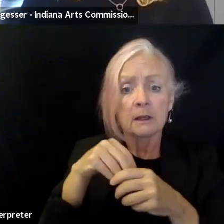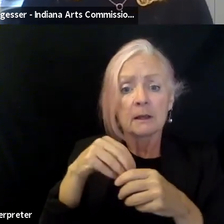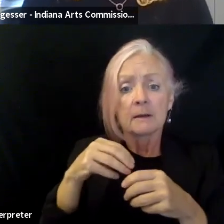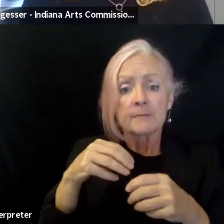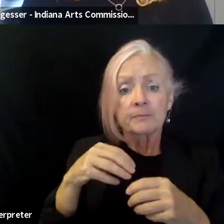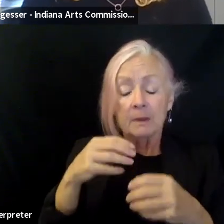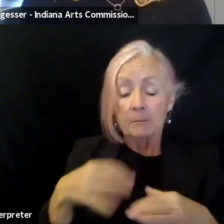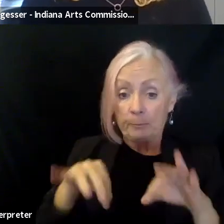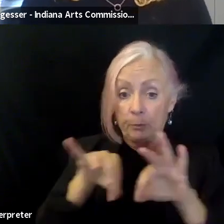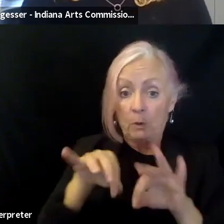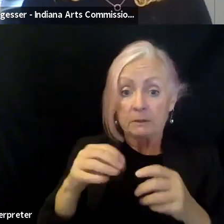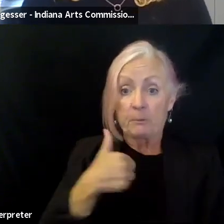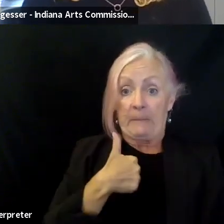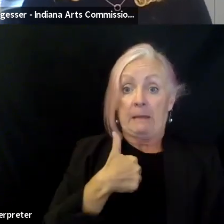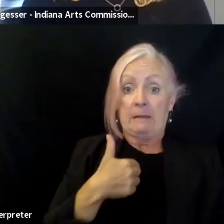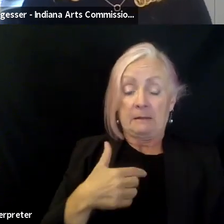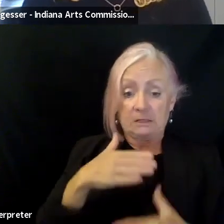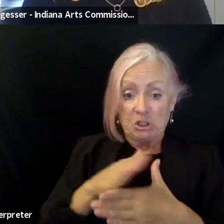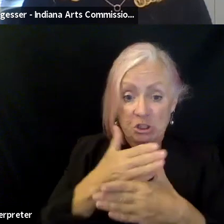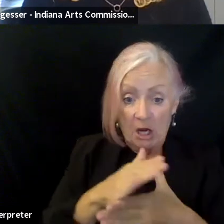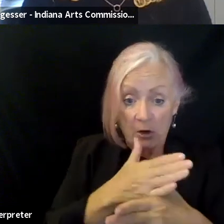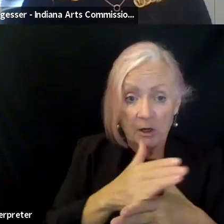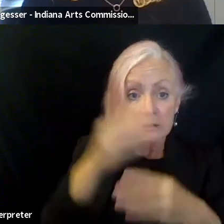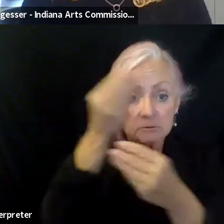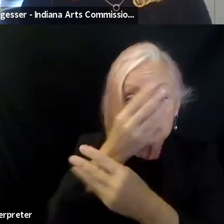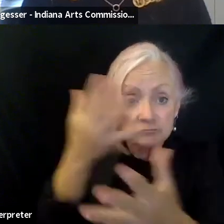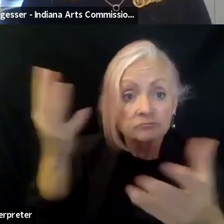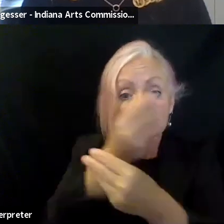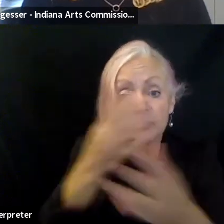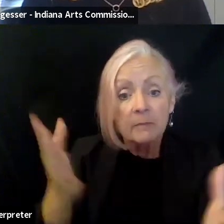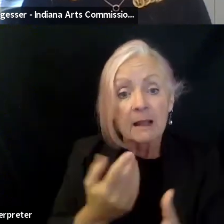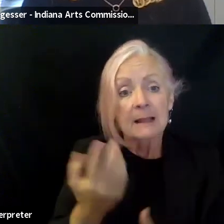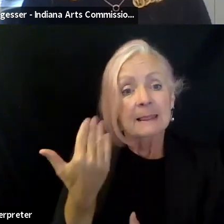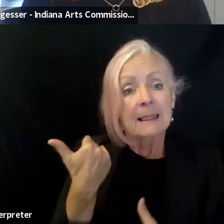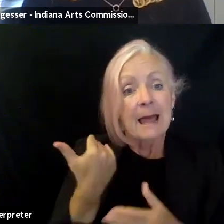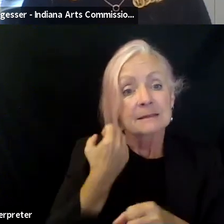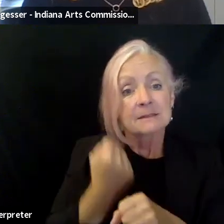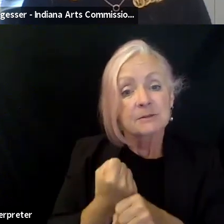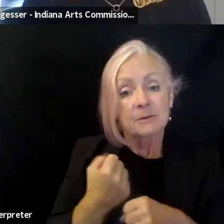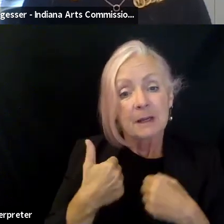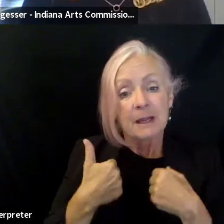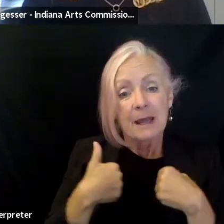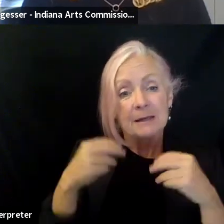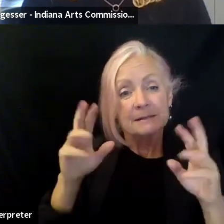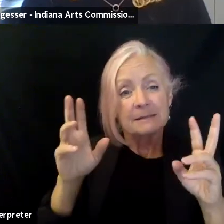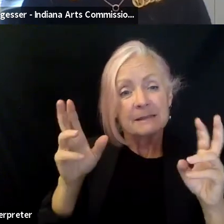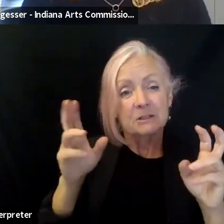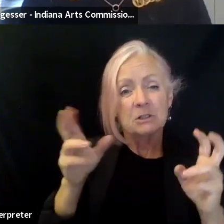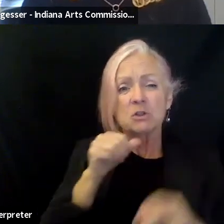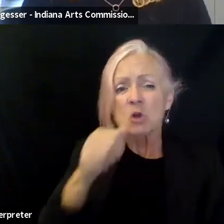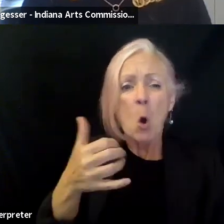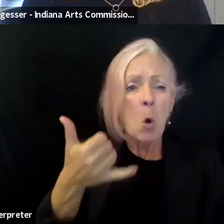with community engagement is sharing that. Last year, we had a session called Don't Call Me Just Because It's February.